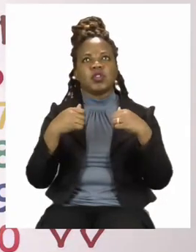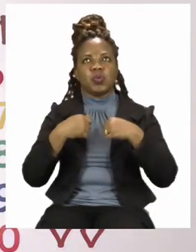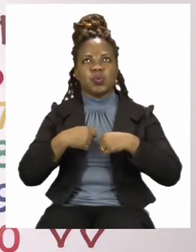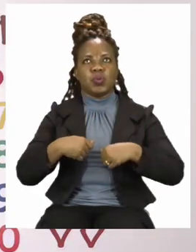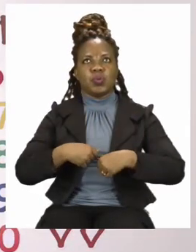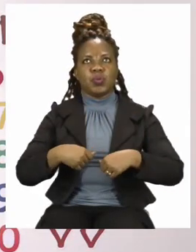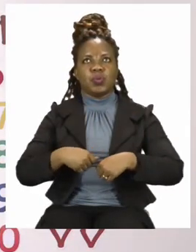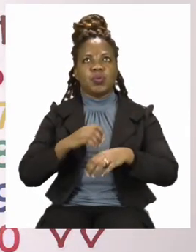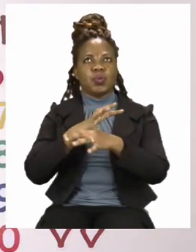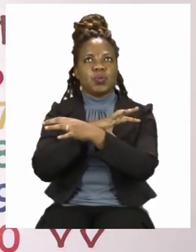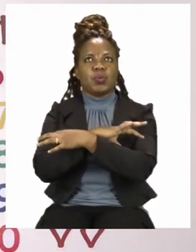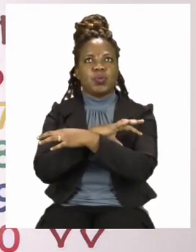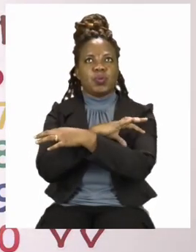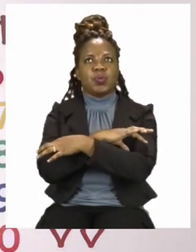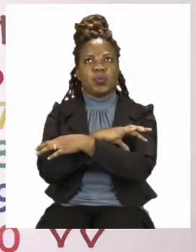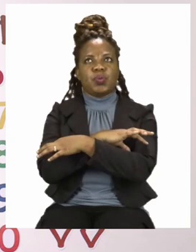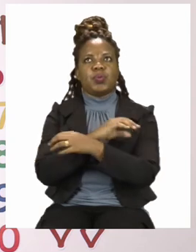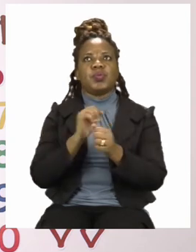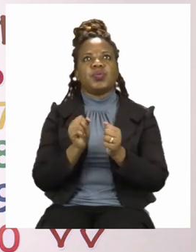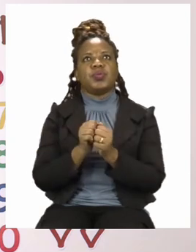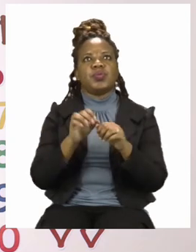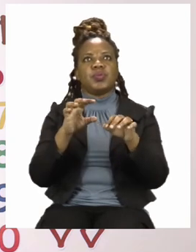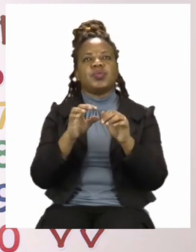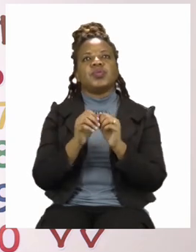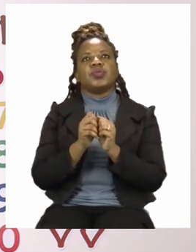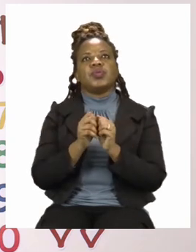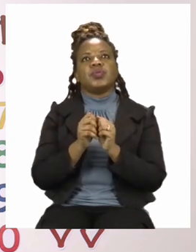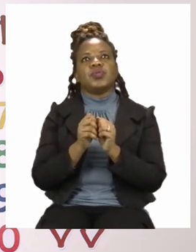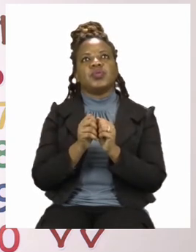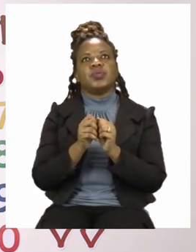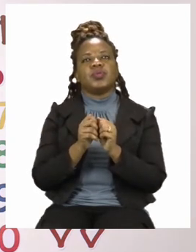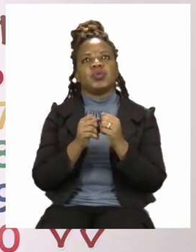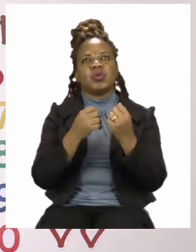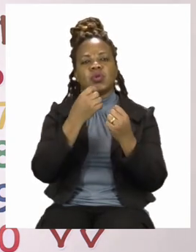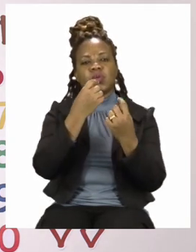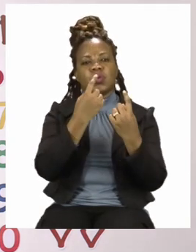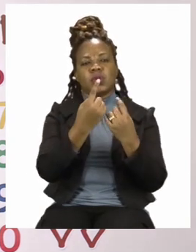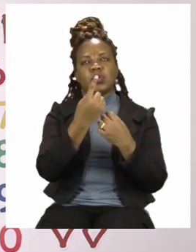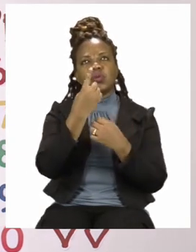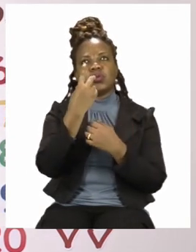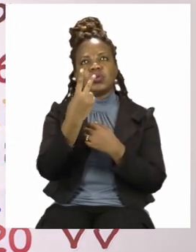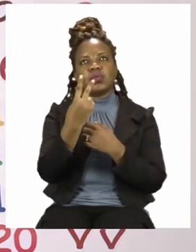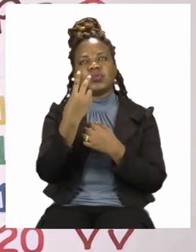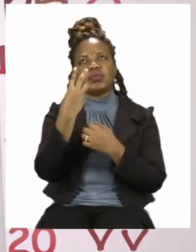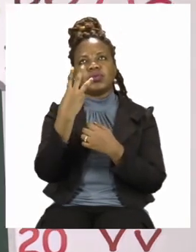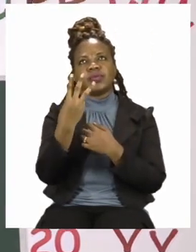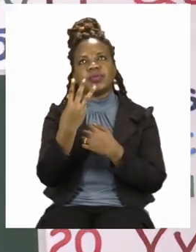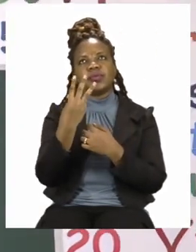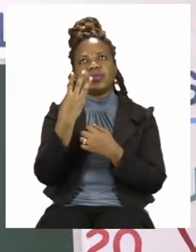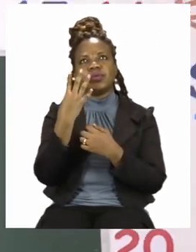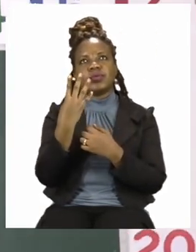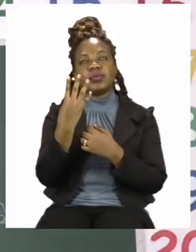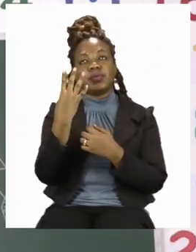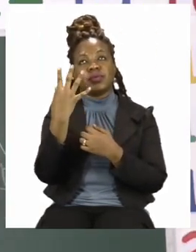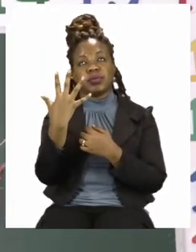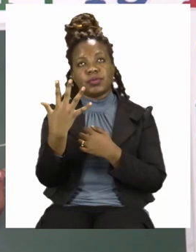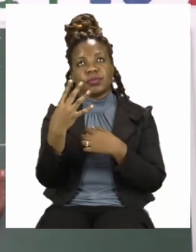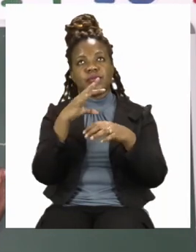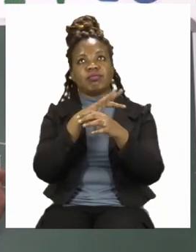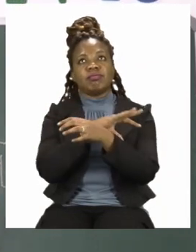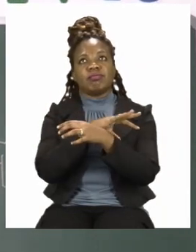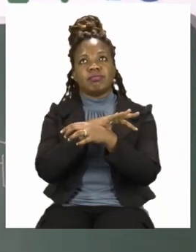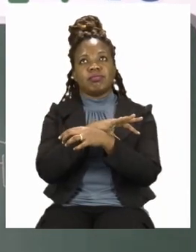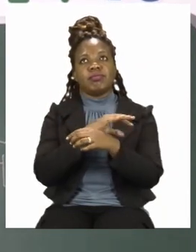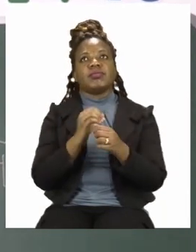On the board, we have five new shirts as well. One, two, three, four, five.